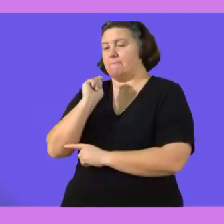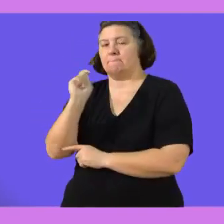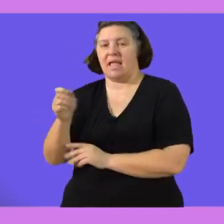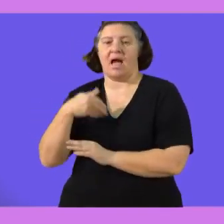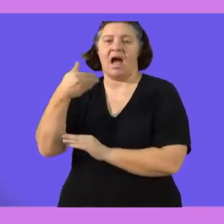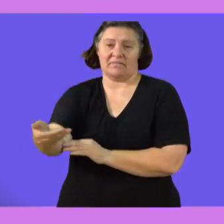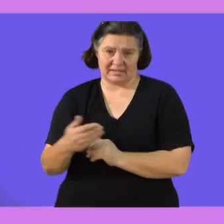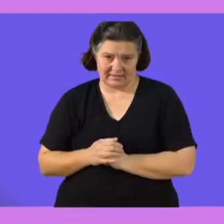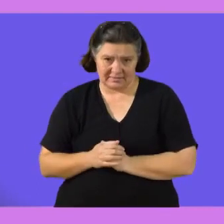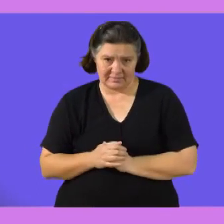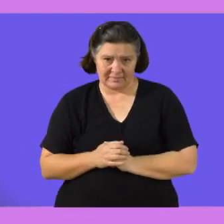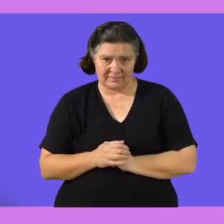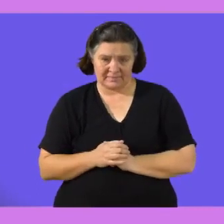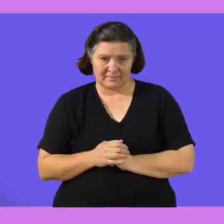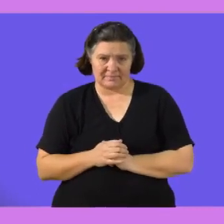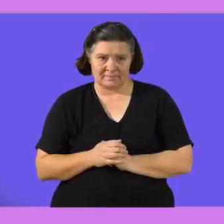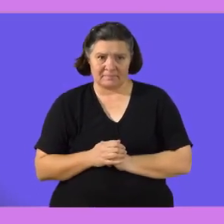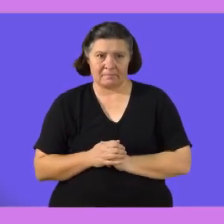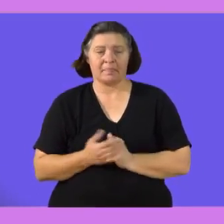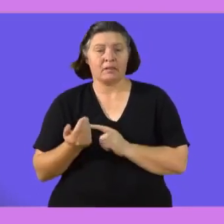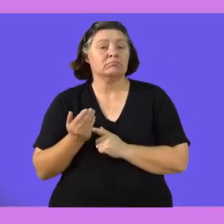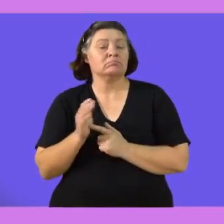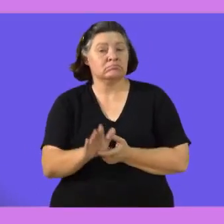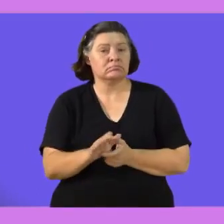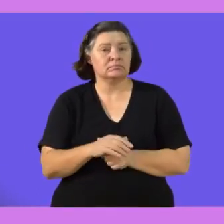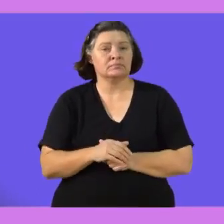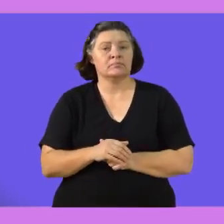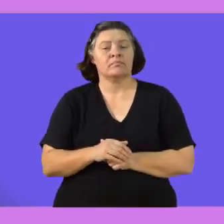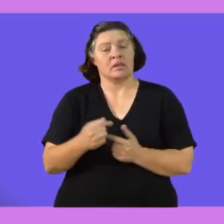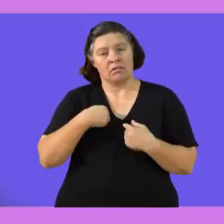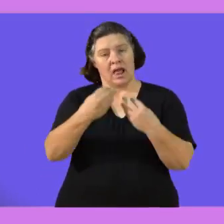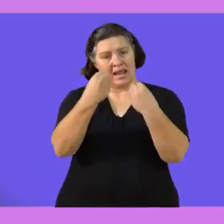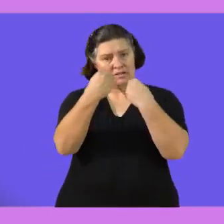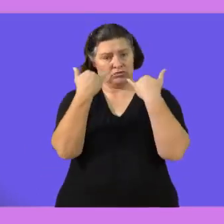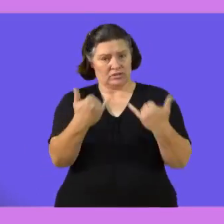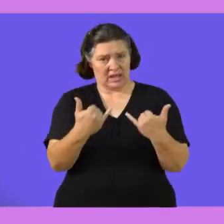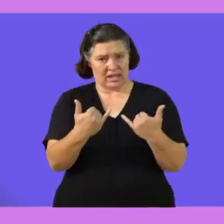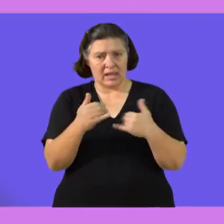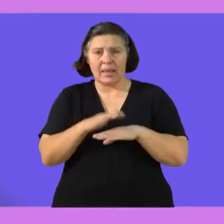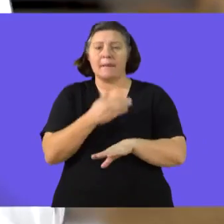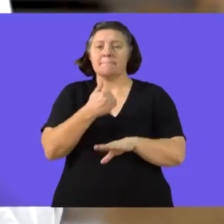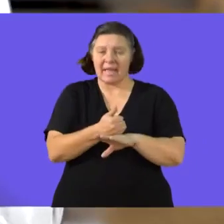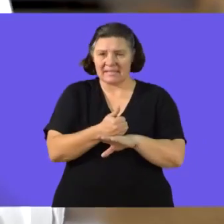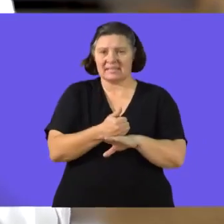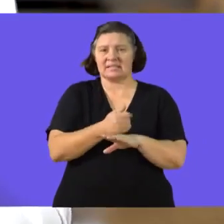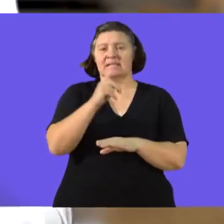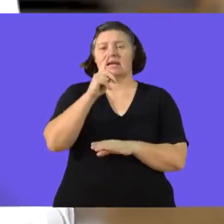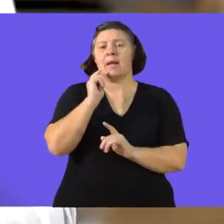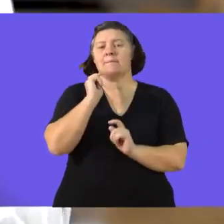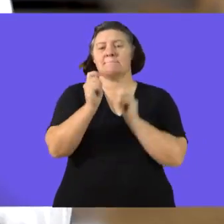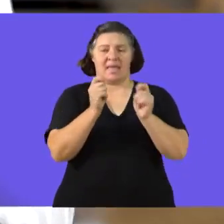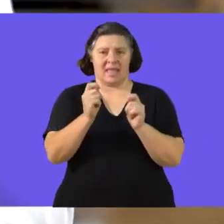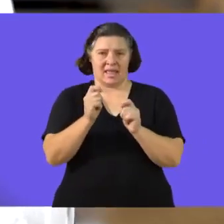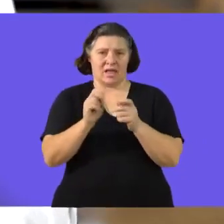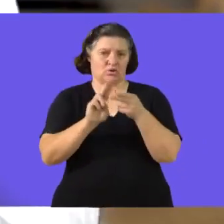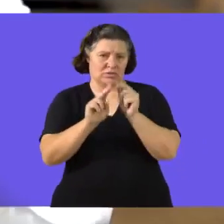after our usage right then we indicated that our lesson today is based on tariffs